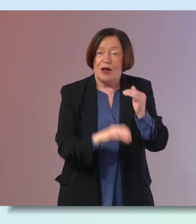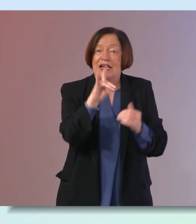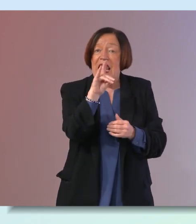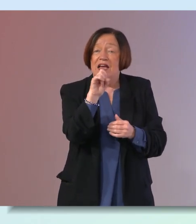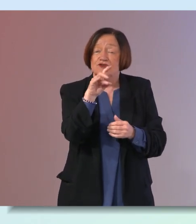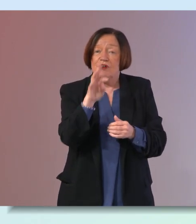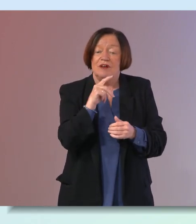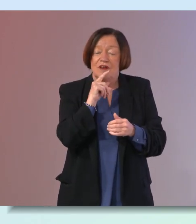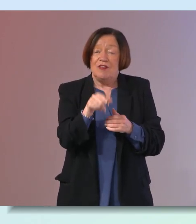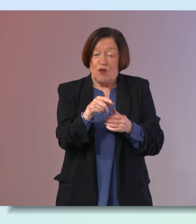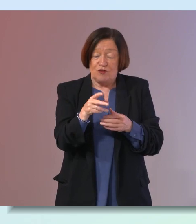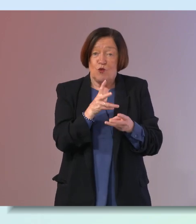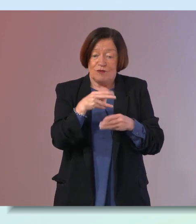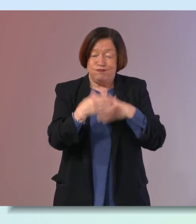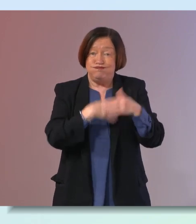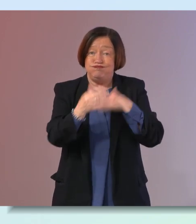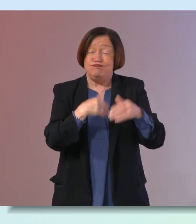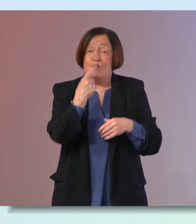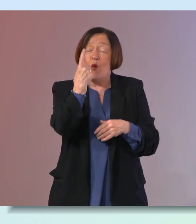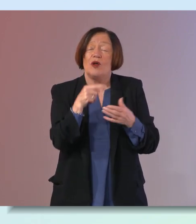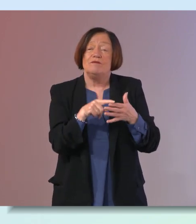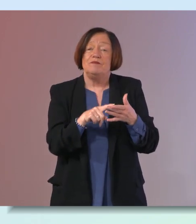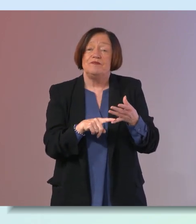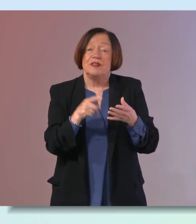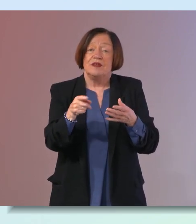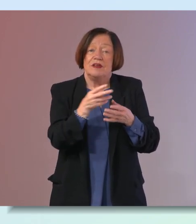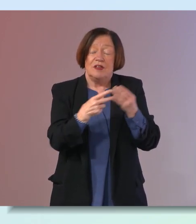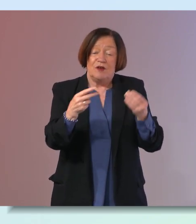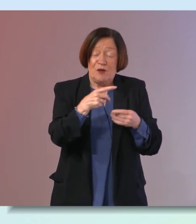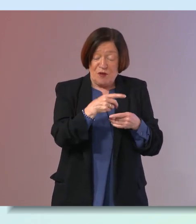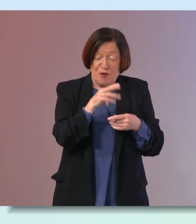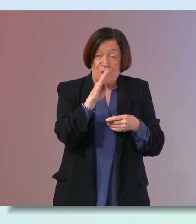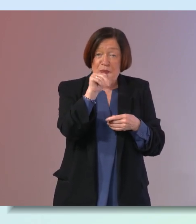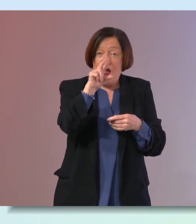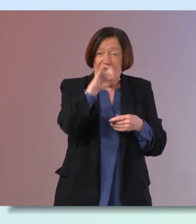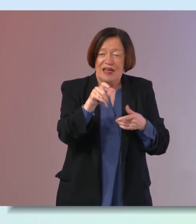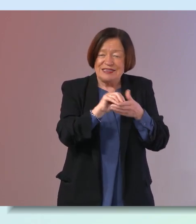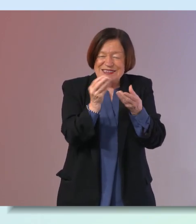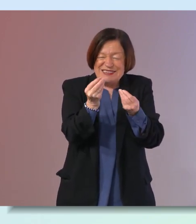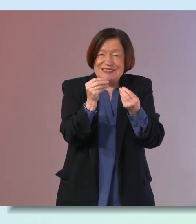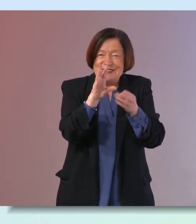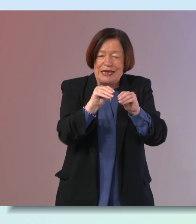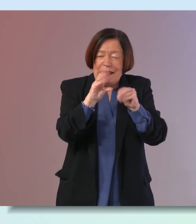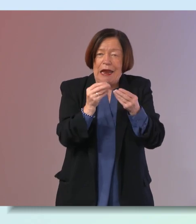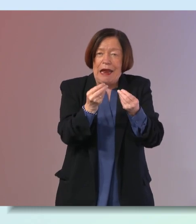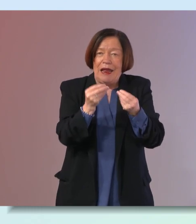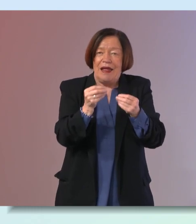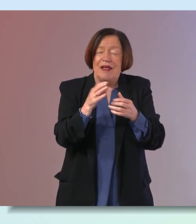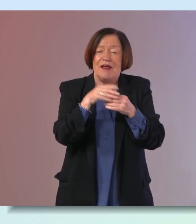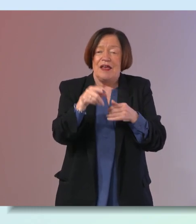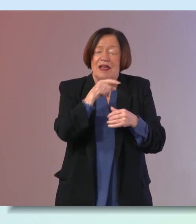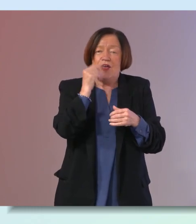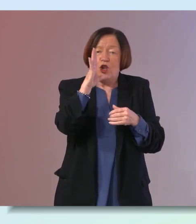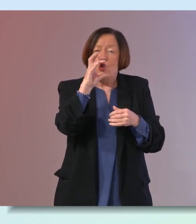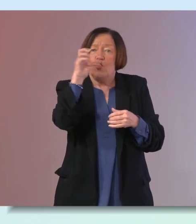these functional foods so one of them would be oats and barley so it has a sticky fiber in it called beta-glucan